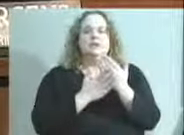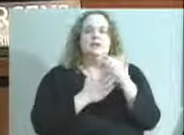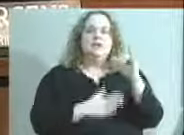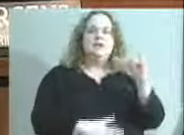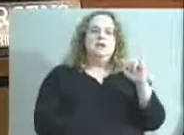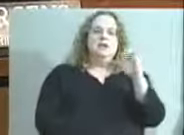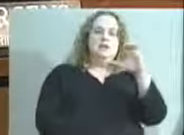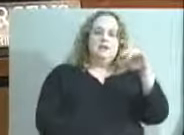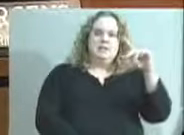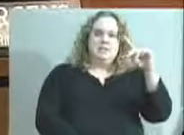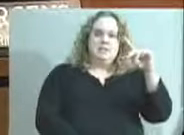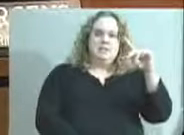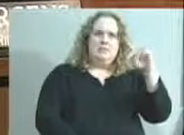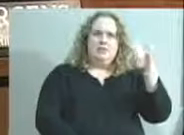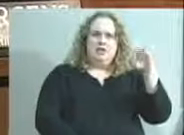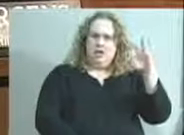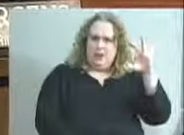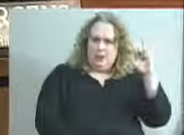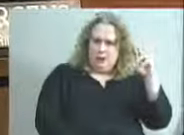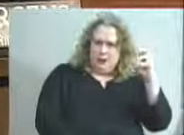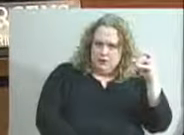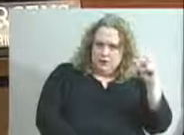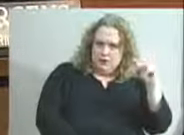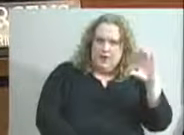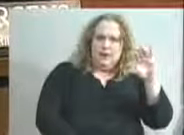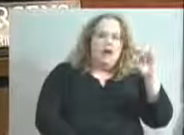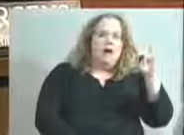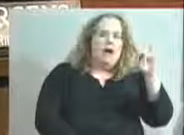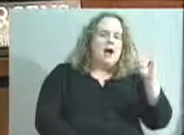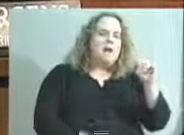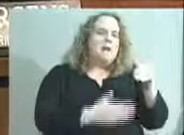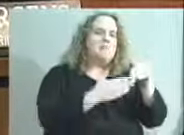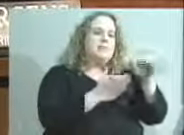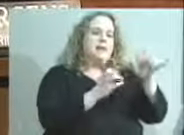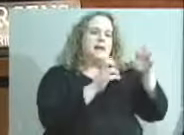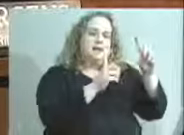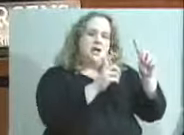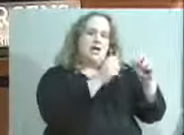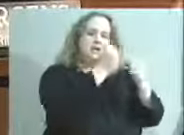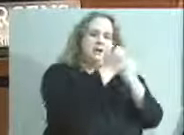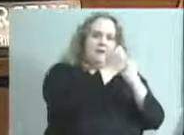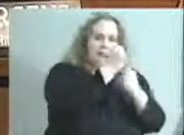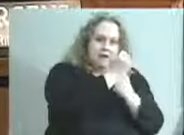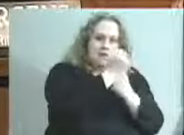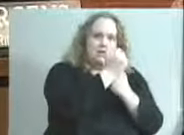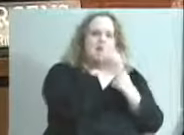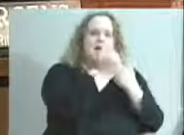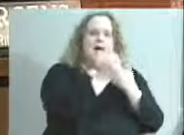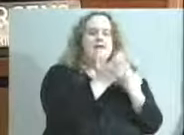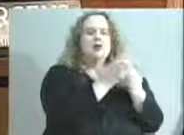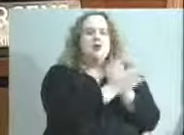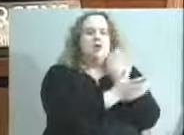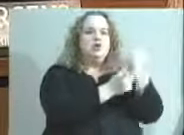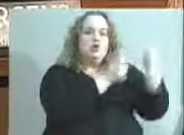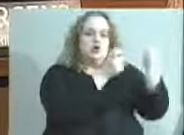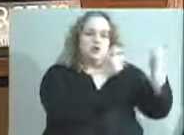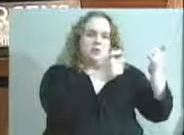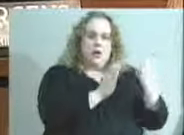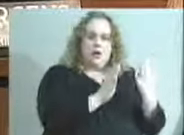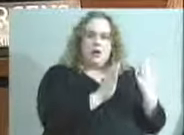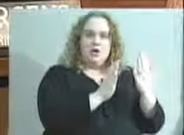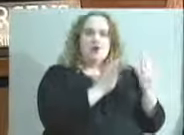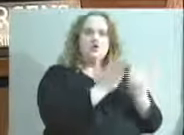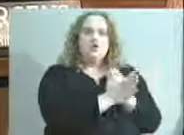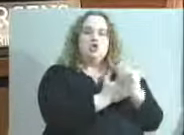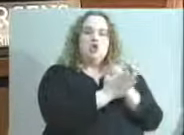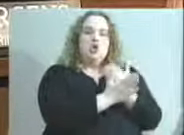Education Foundation, but we have a new memorandum of agreement and a new executive director. And it's an honor to have you here,